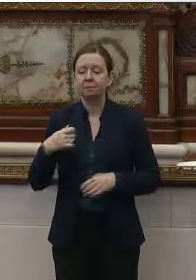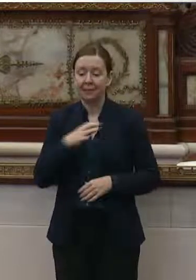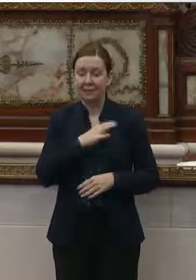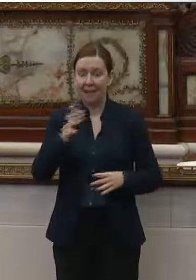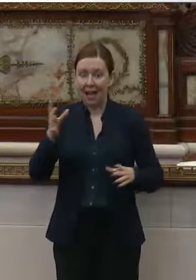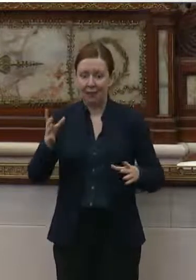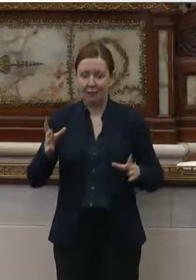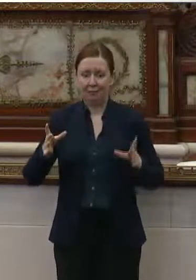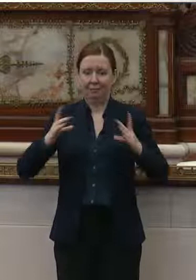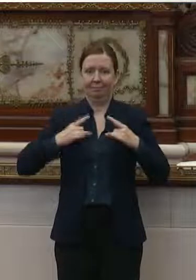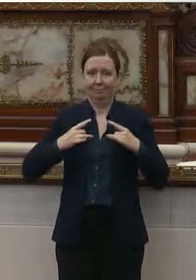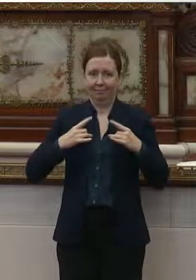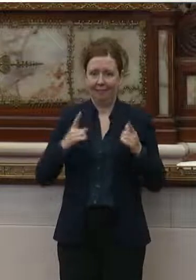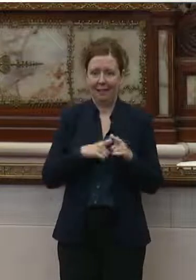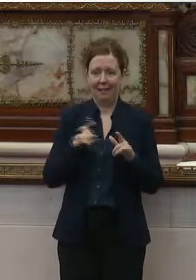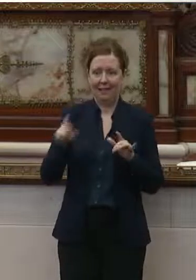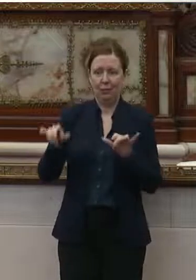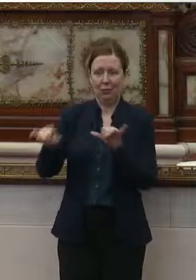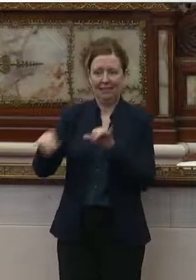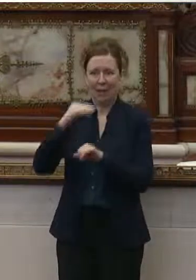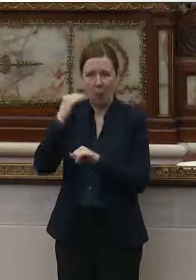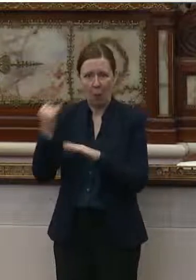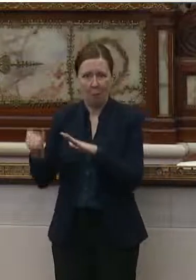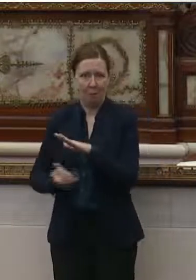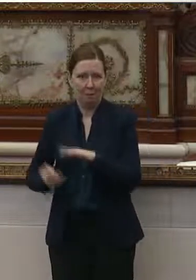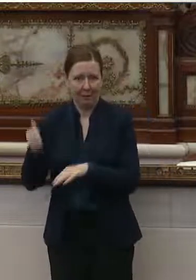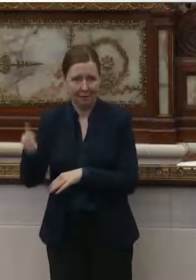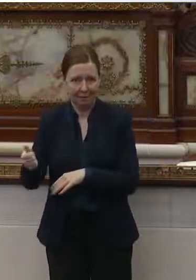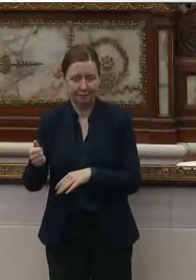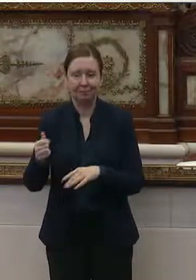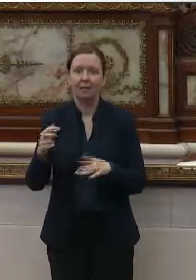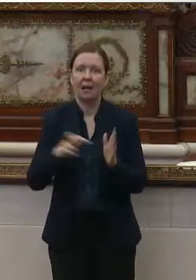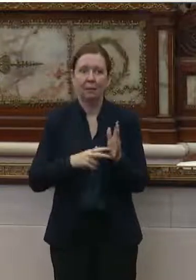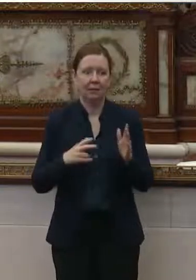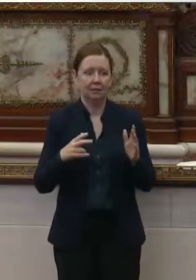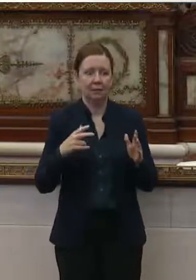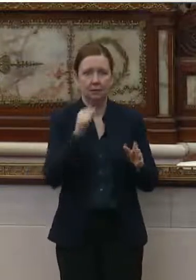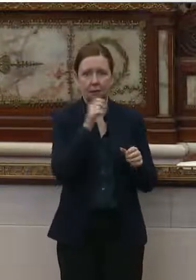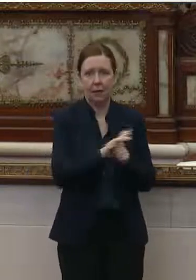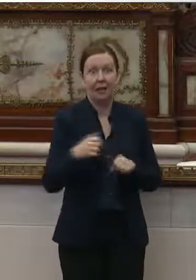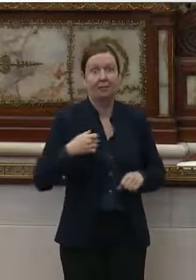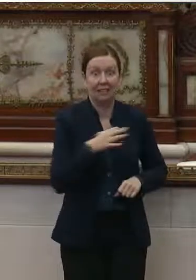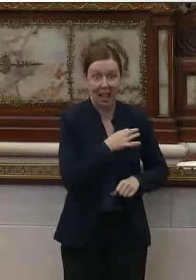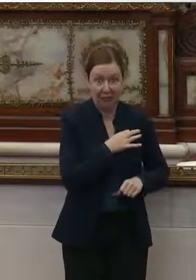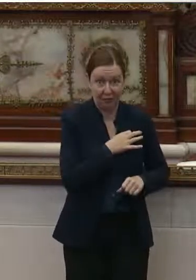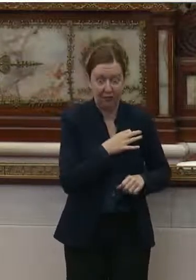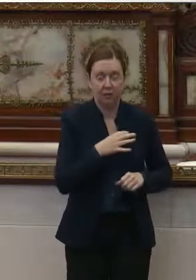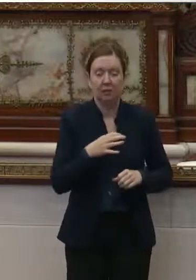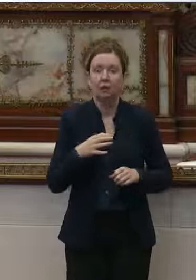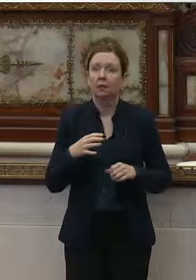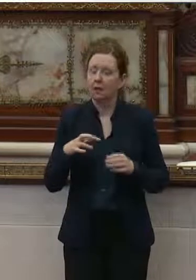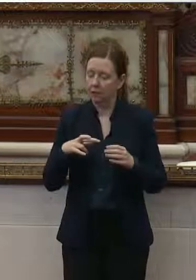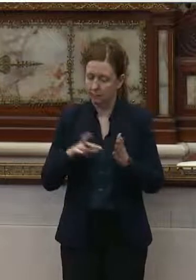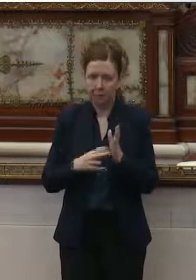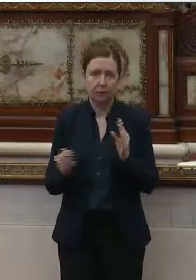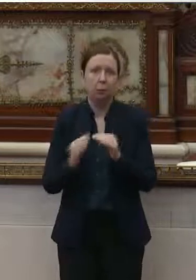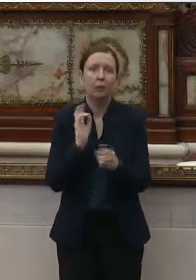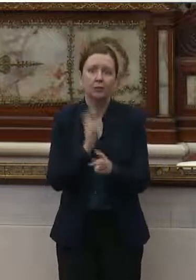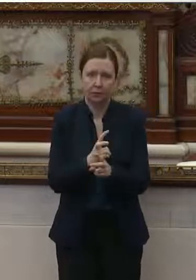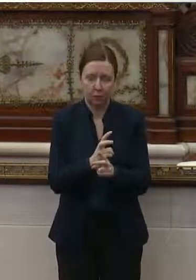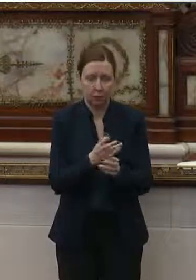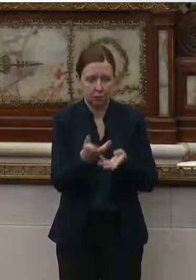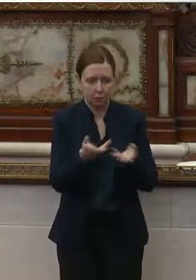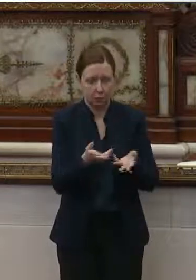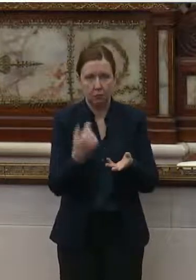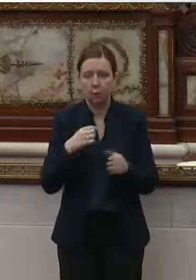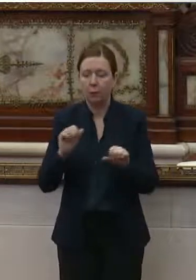infected and then they need to be home quarantined, which leaves staffing gaps and makes this all that much more difficult to do. And so we